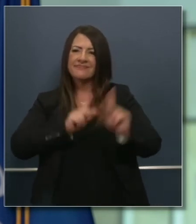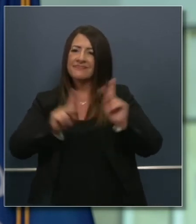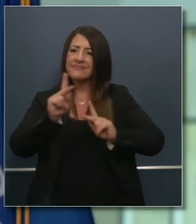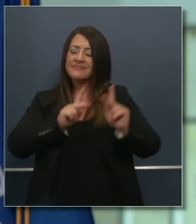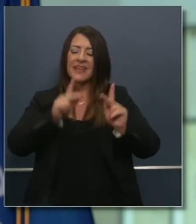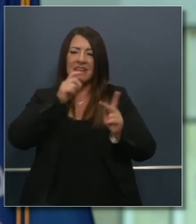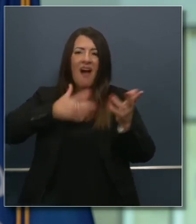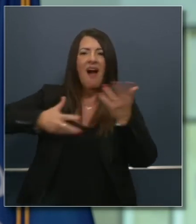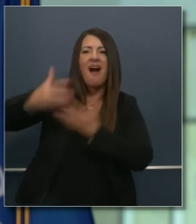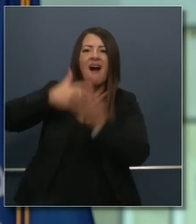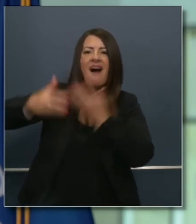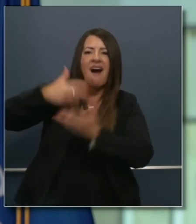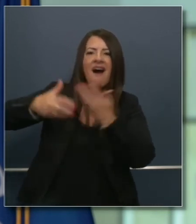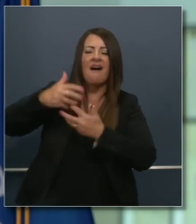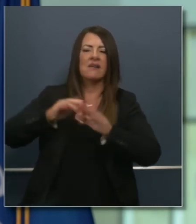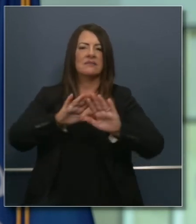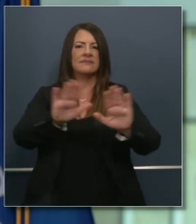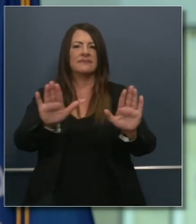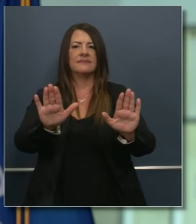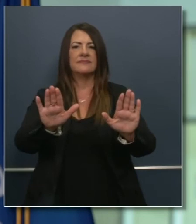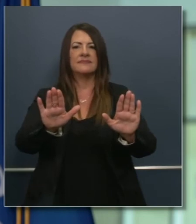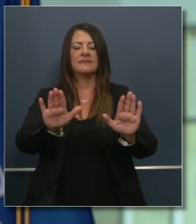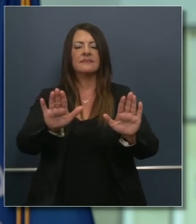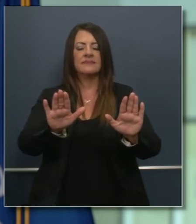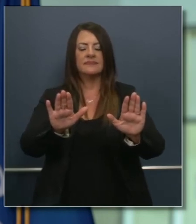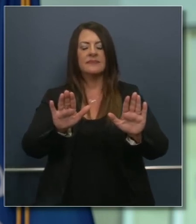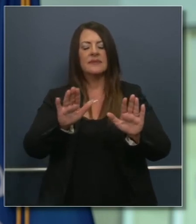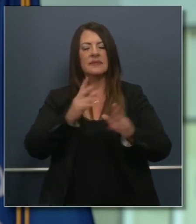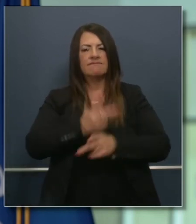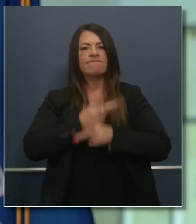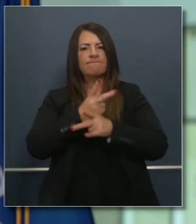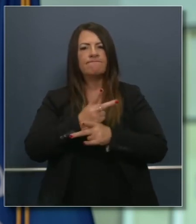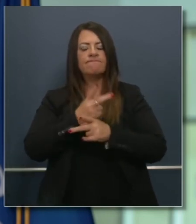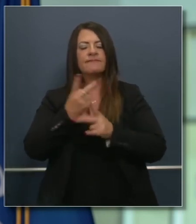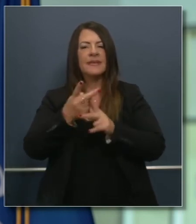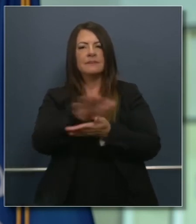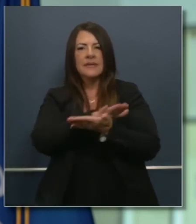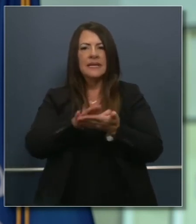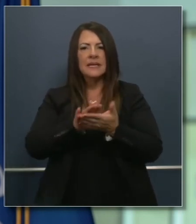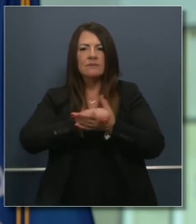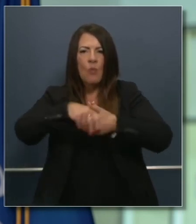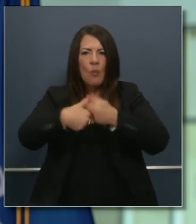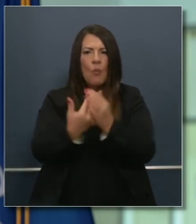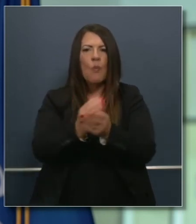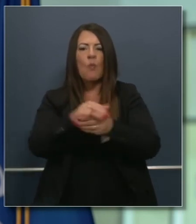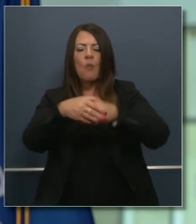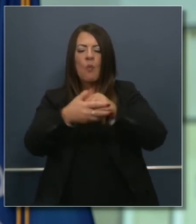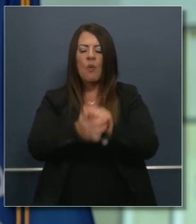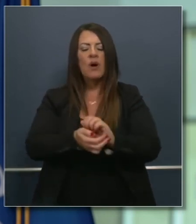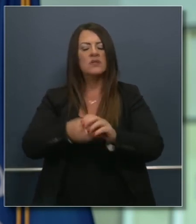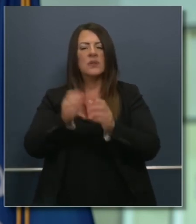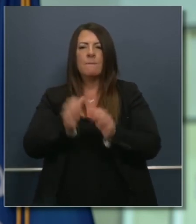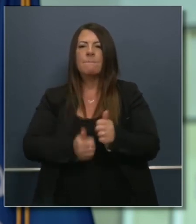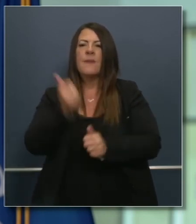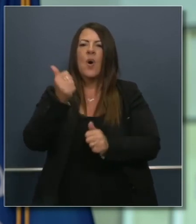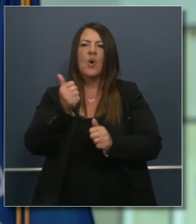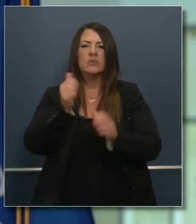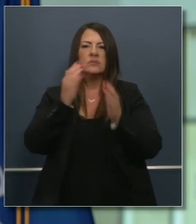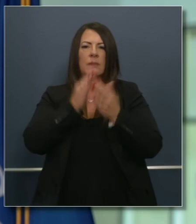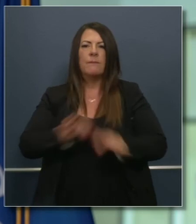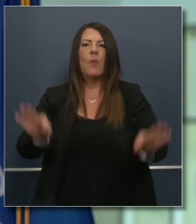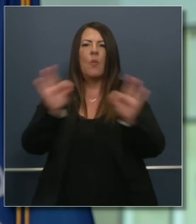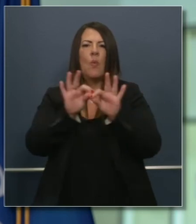can, and maintain your vigilance as it relates to your own personal hygiene, and washing your hands being the most impactful thing